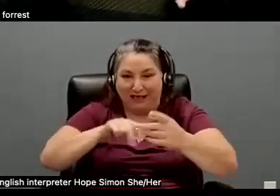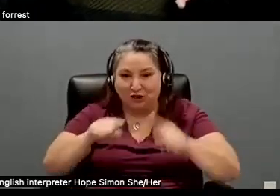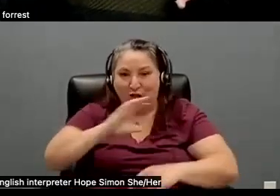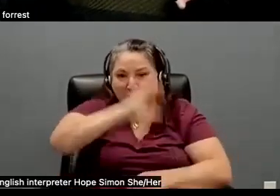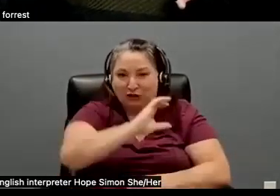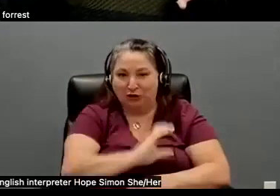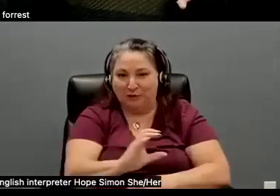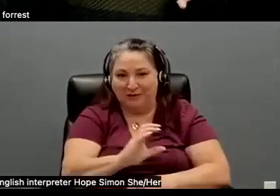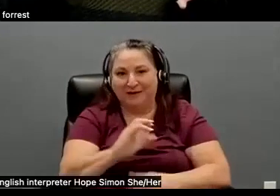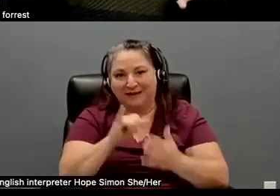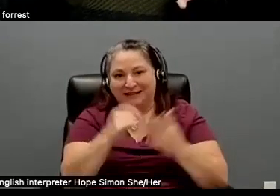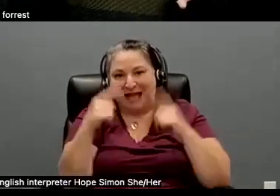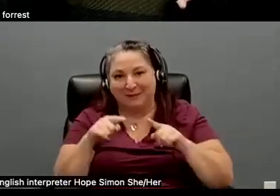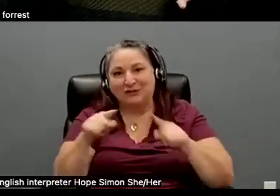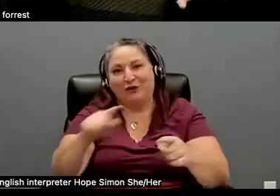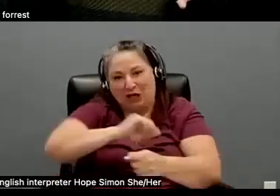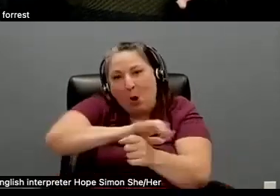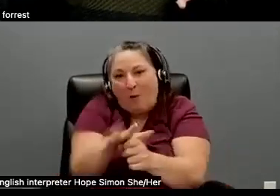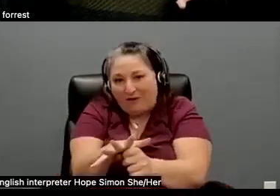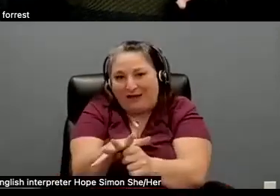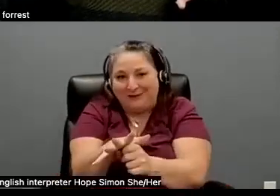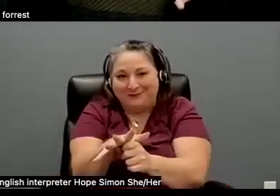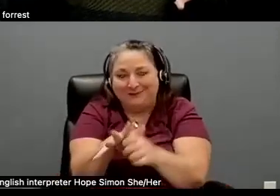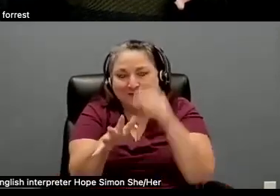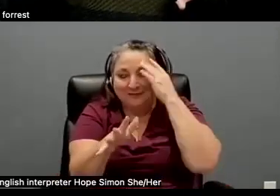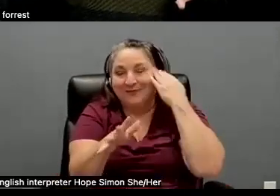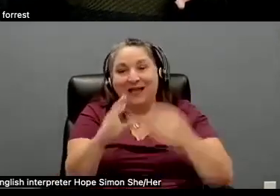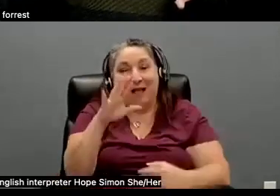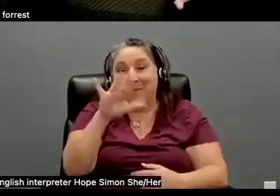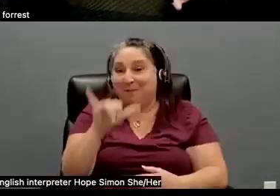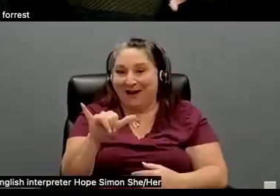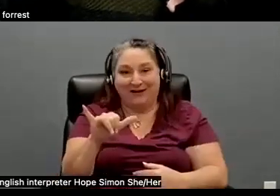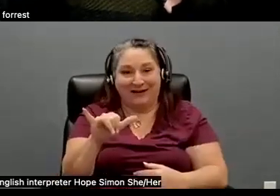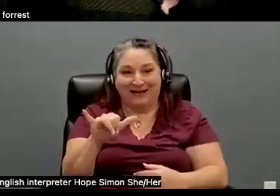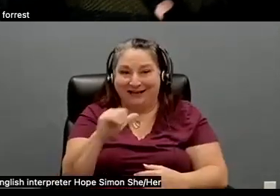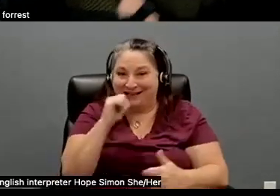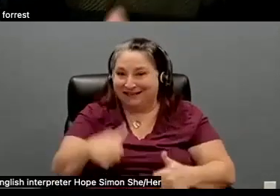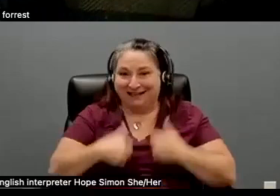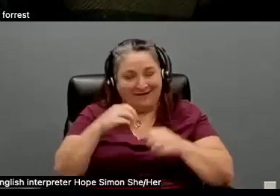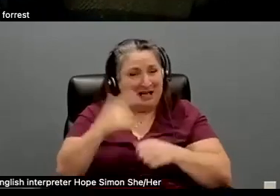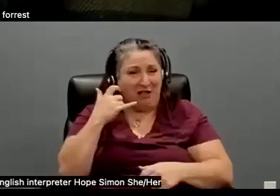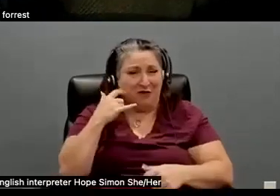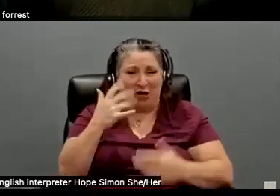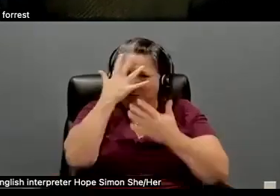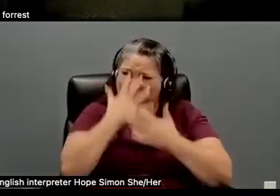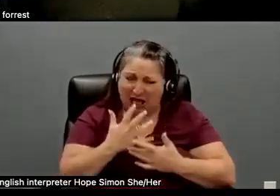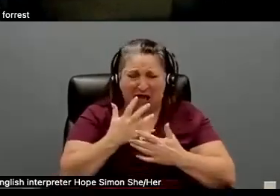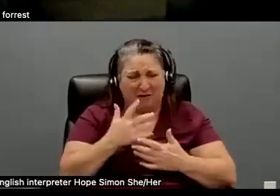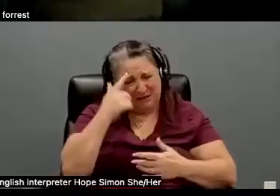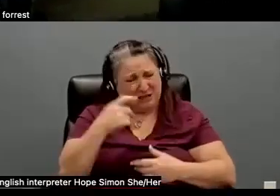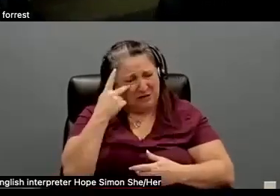uh, the height of COVID and, and, uh, Barry doesn't live in California. I'm, I'm very sad about it or I'd see him more often.